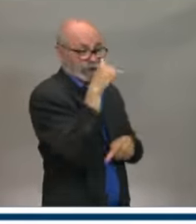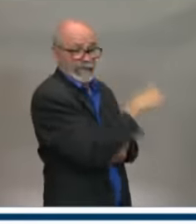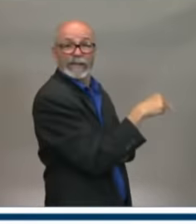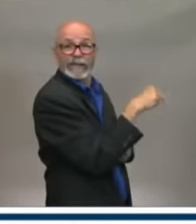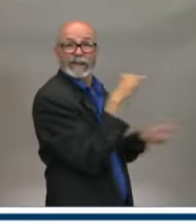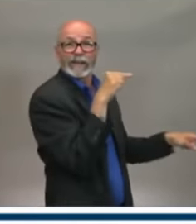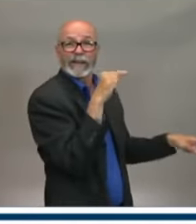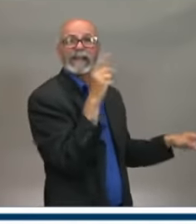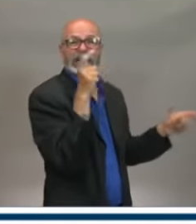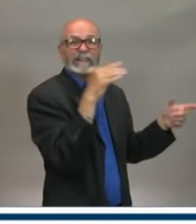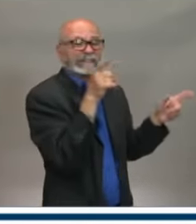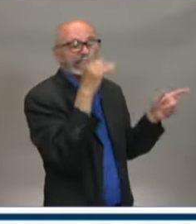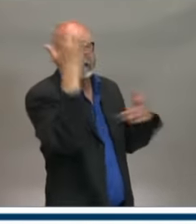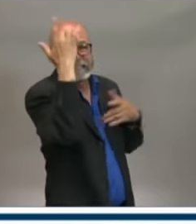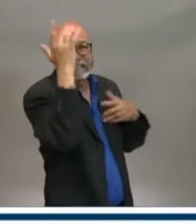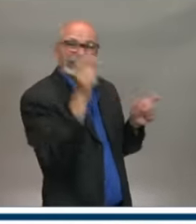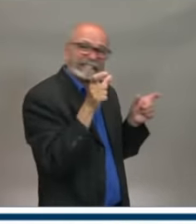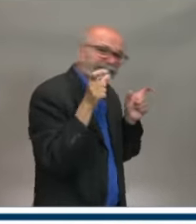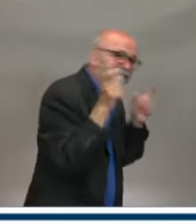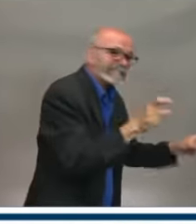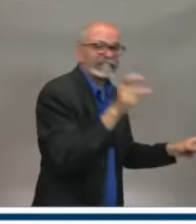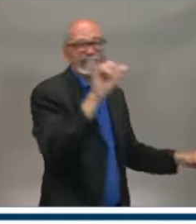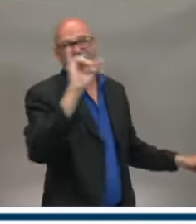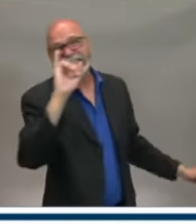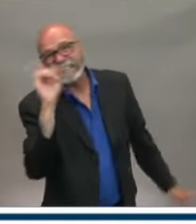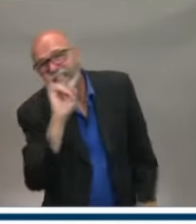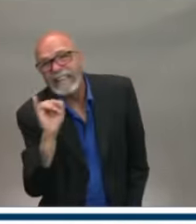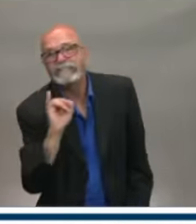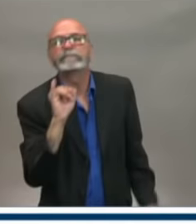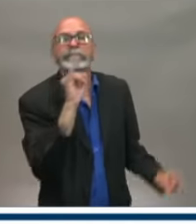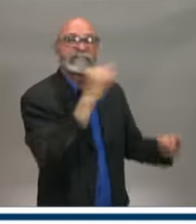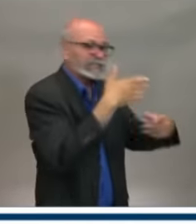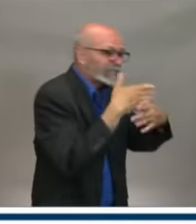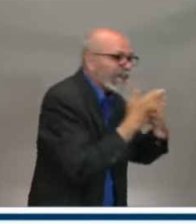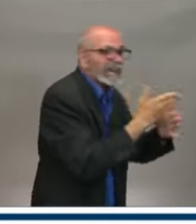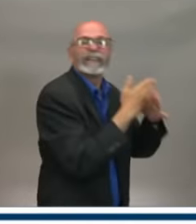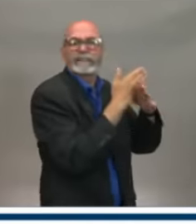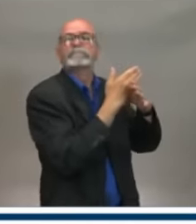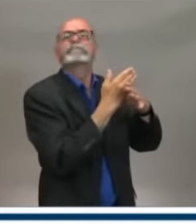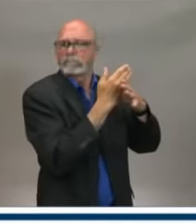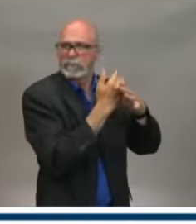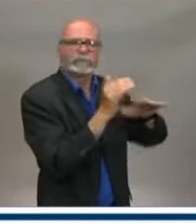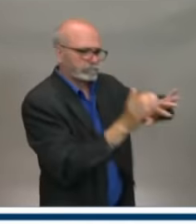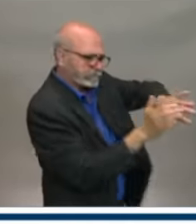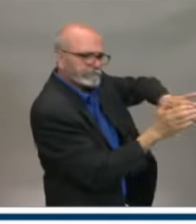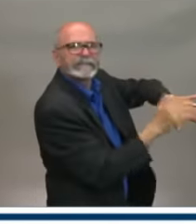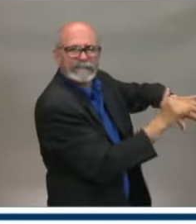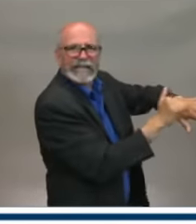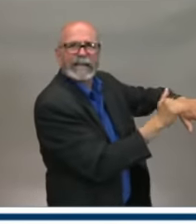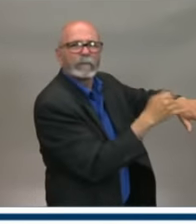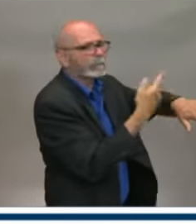in shared rooms and there were infection control steps in place. Next question will go to CTV's Natasha Pace.